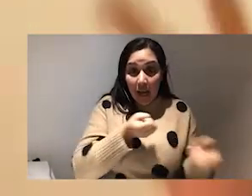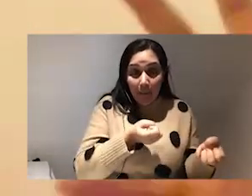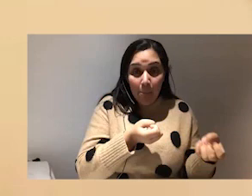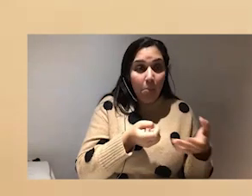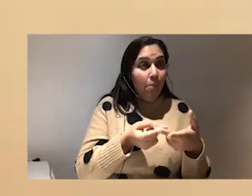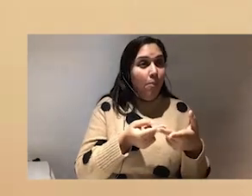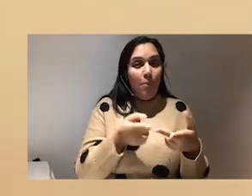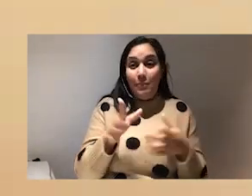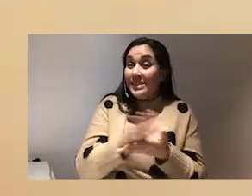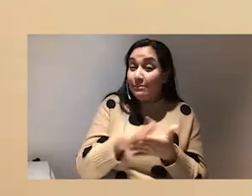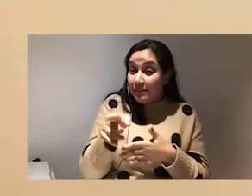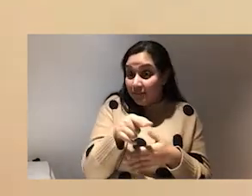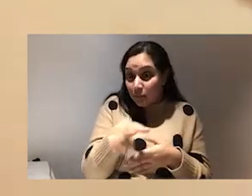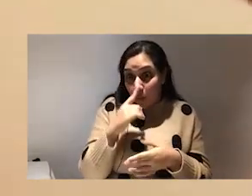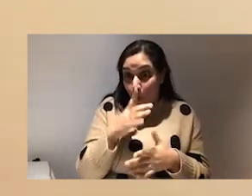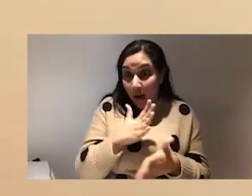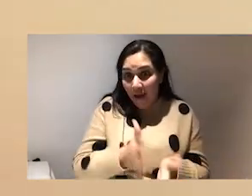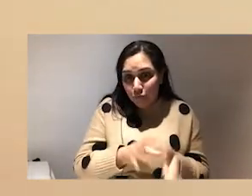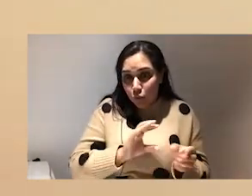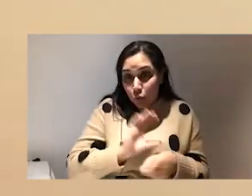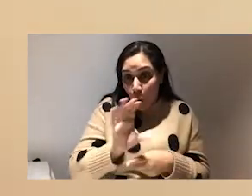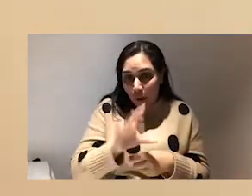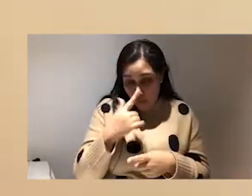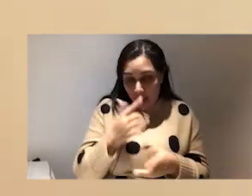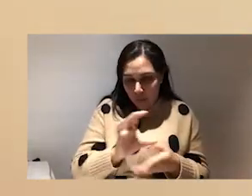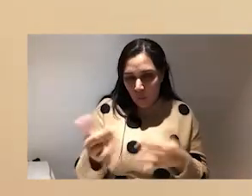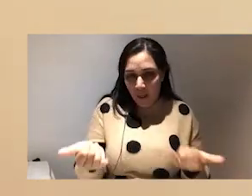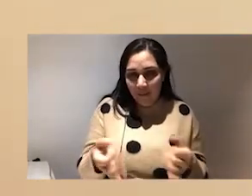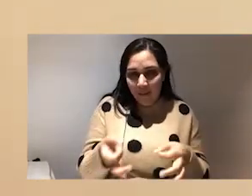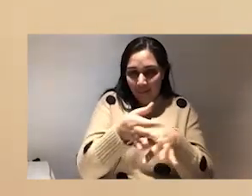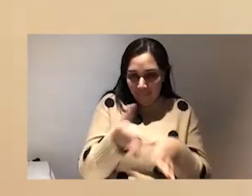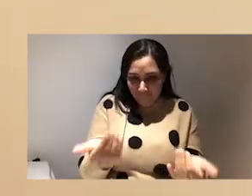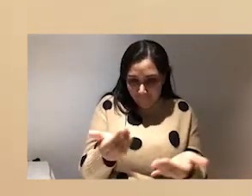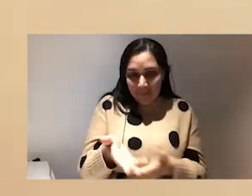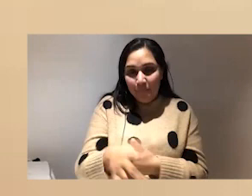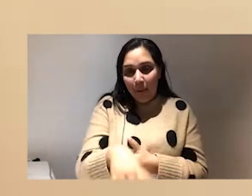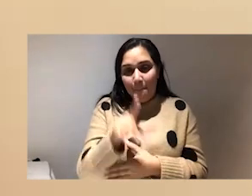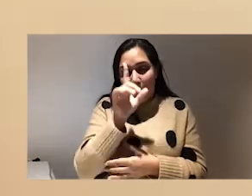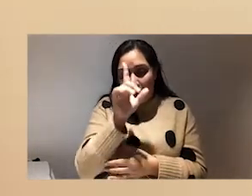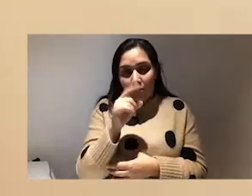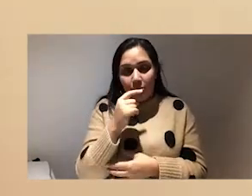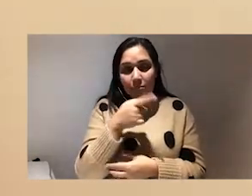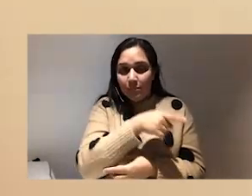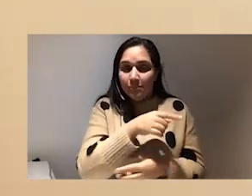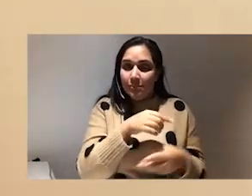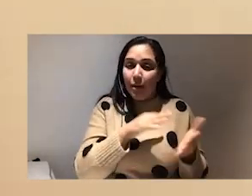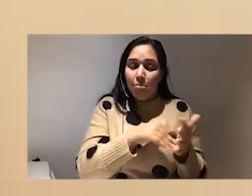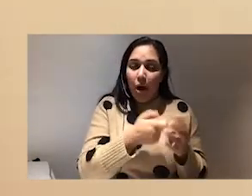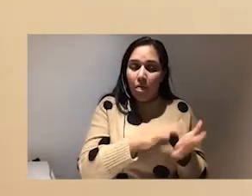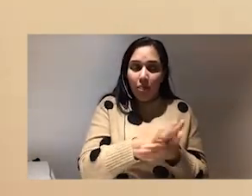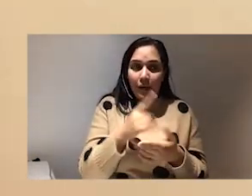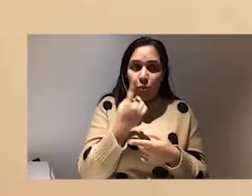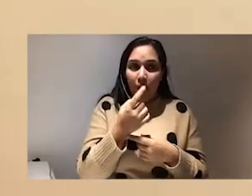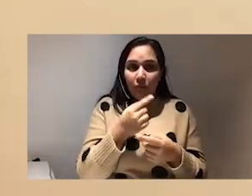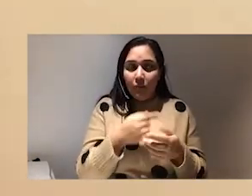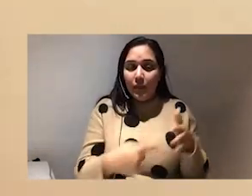today. People have that money. But like, you know, props to Martha for being like one of the beacons of Glitch and that definitely part of our legacy and